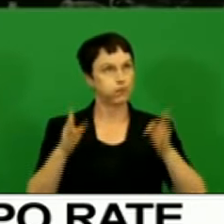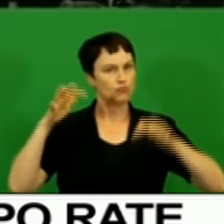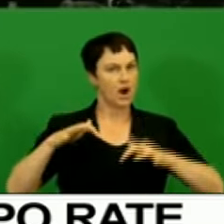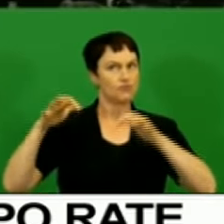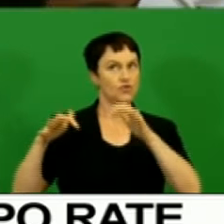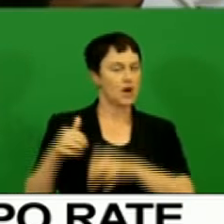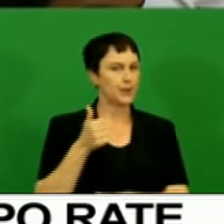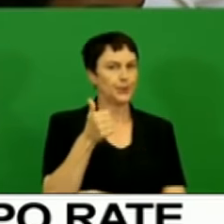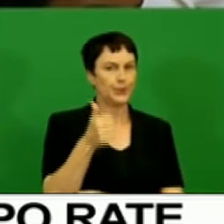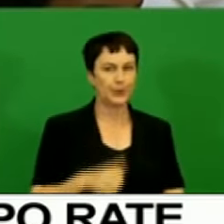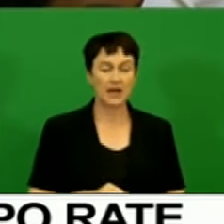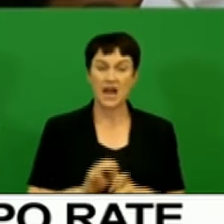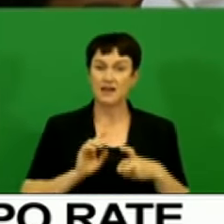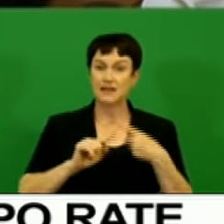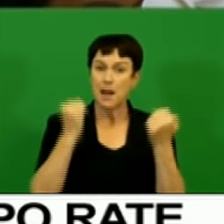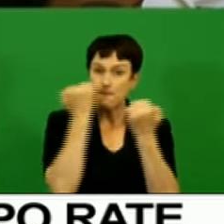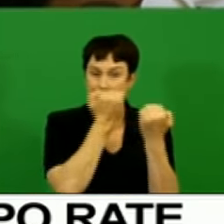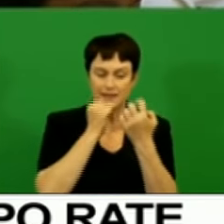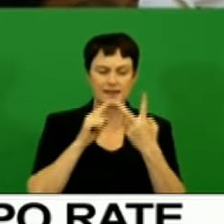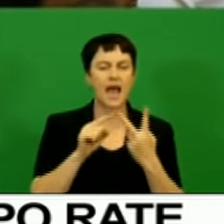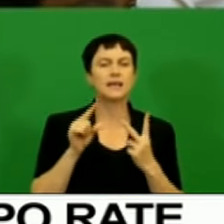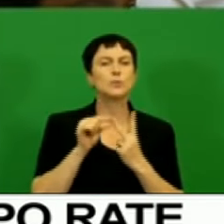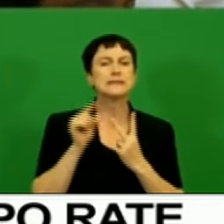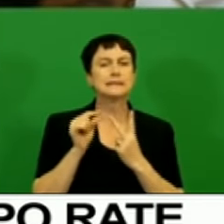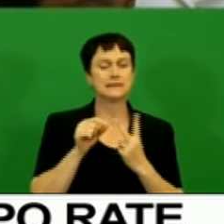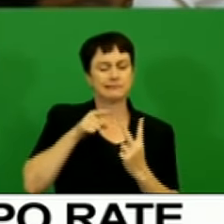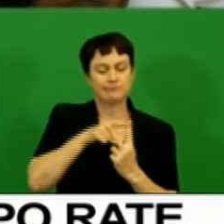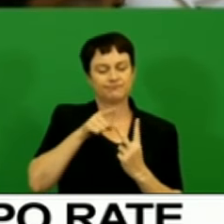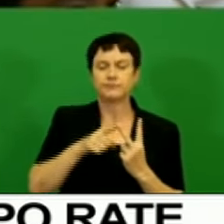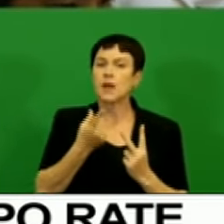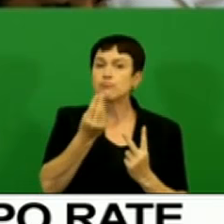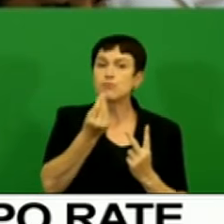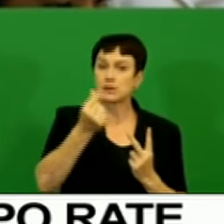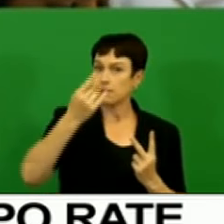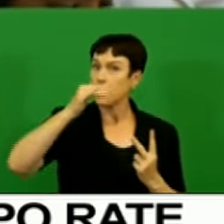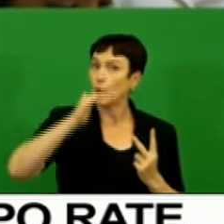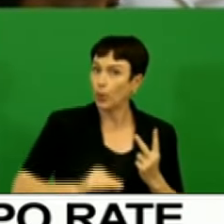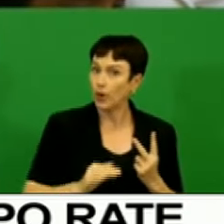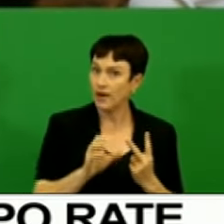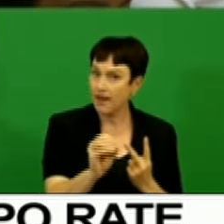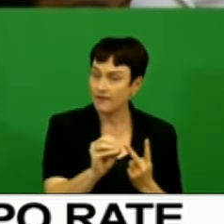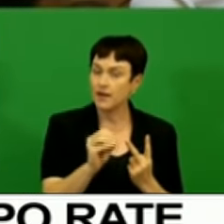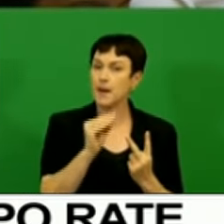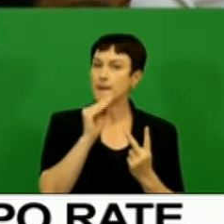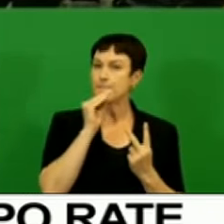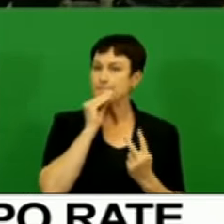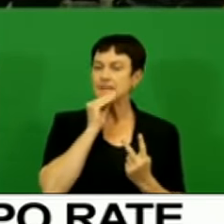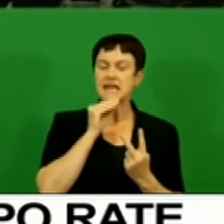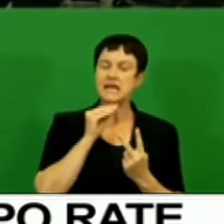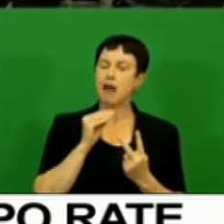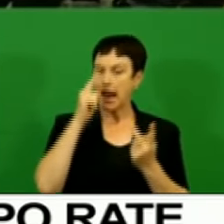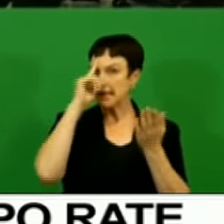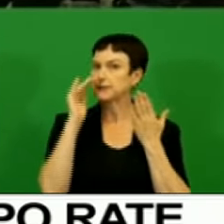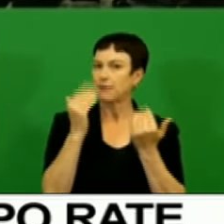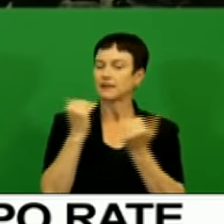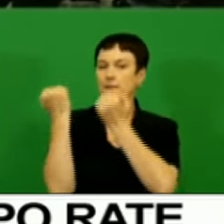Spot prices for maize and wheat have declined significantly, and a marked higher maize crop is